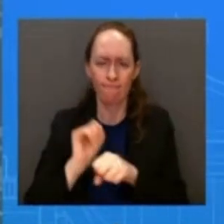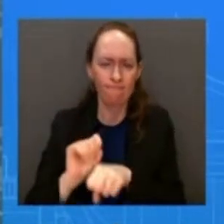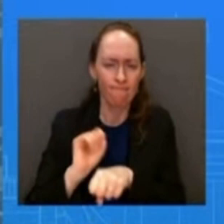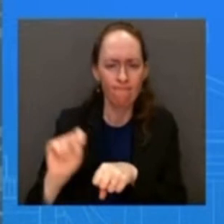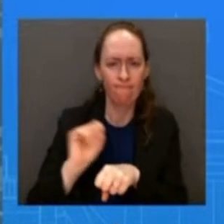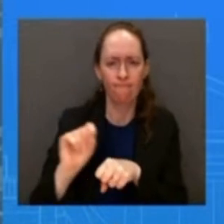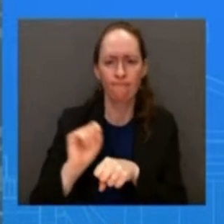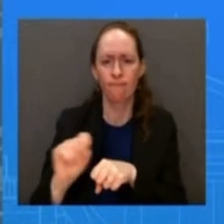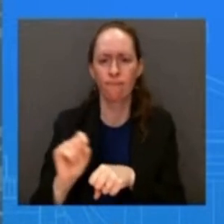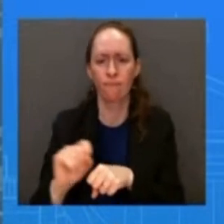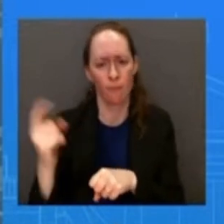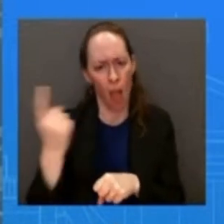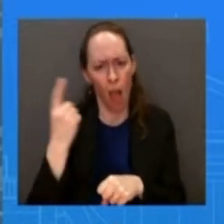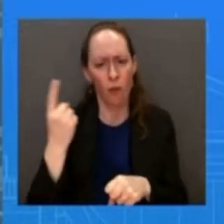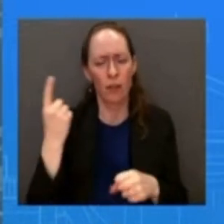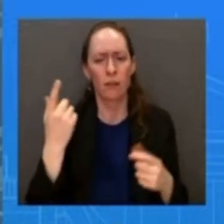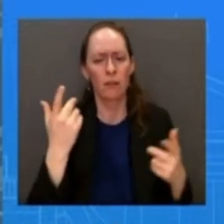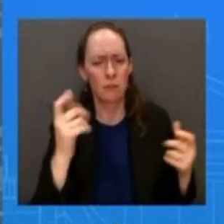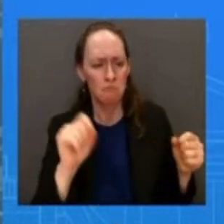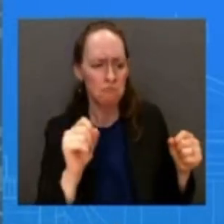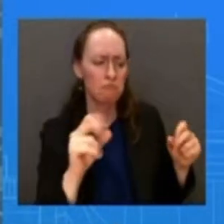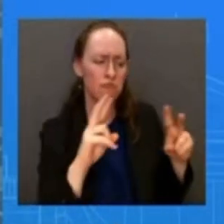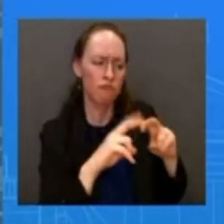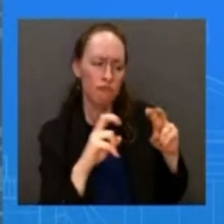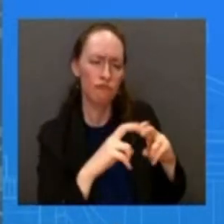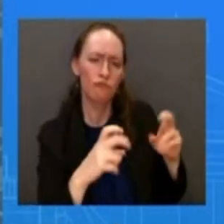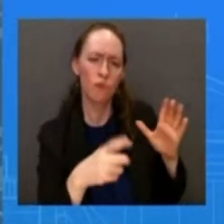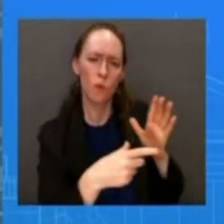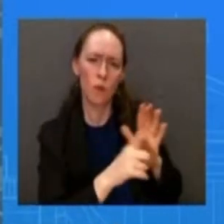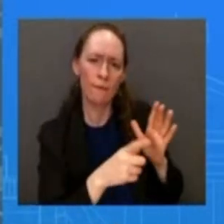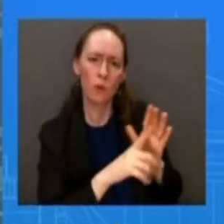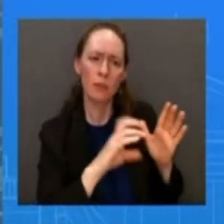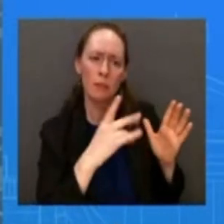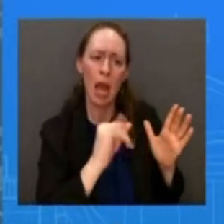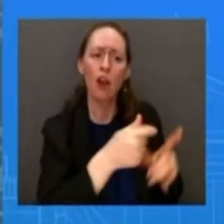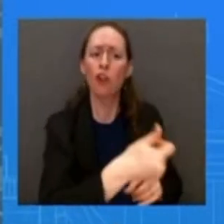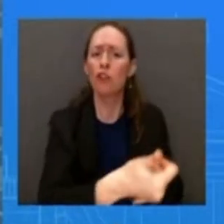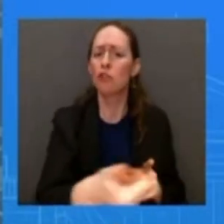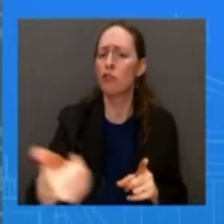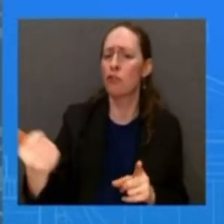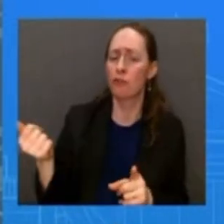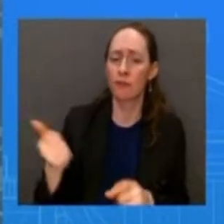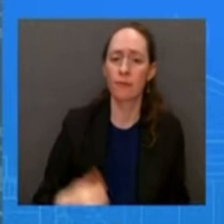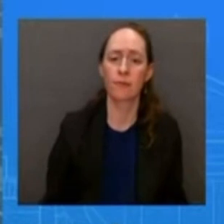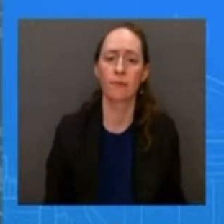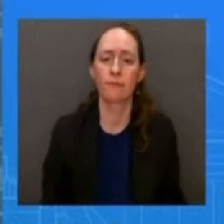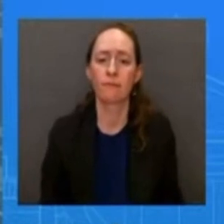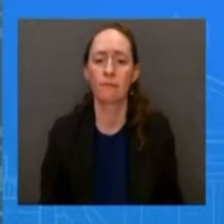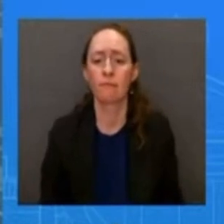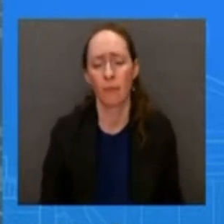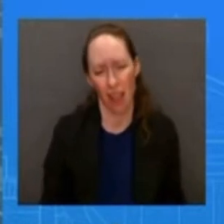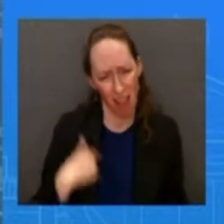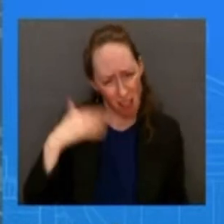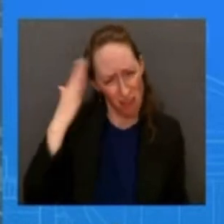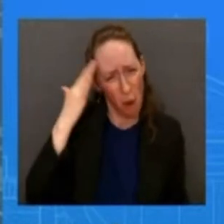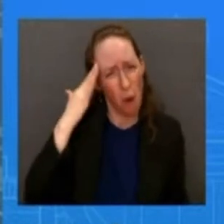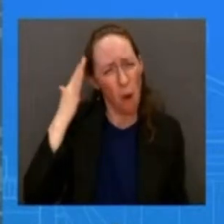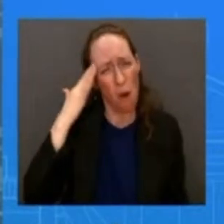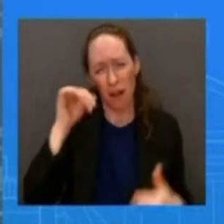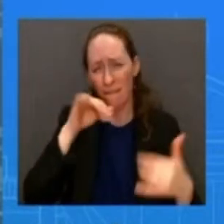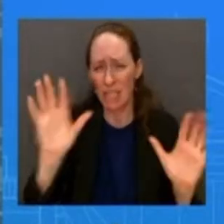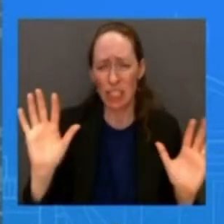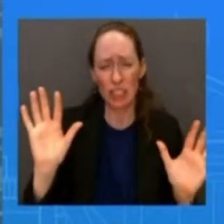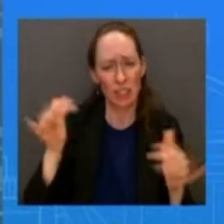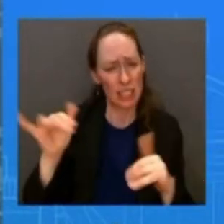piece of data and we know we know it's going to there's still more work to be done to get it to that steady and stable